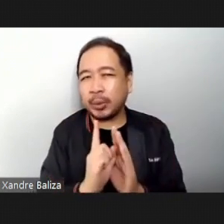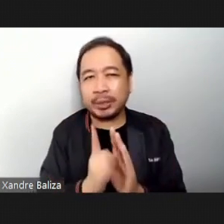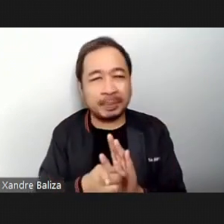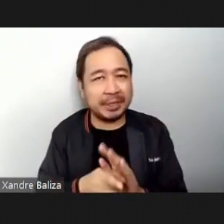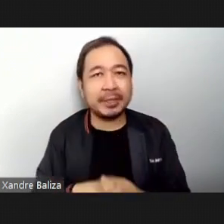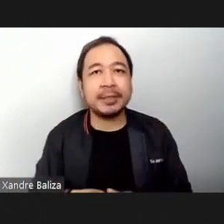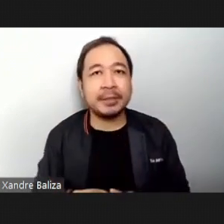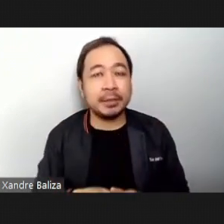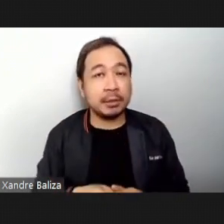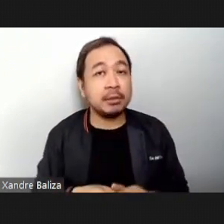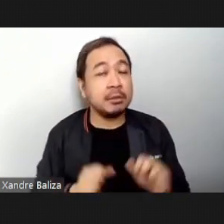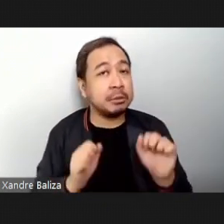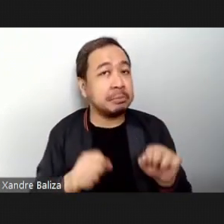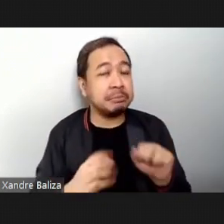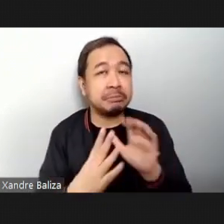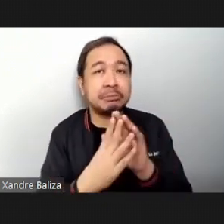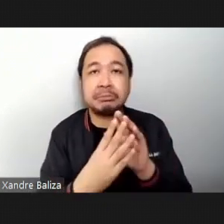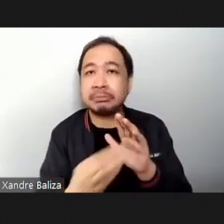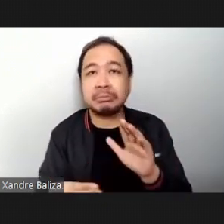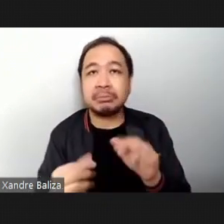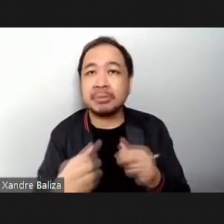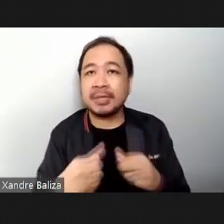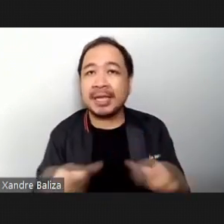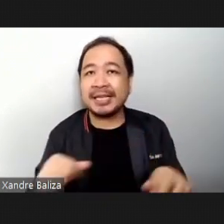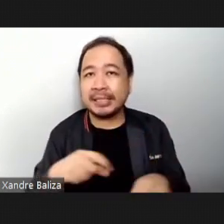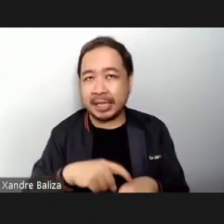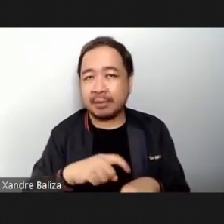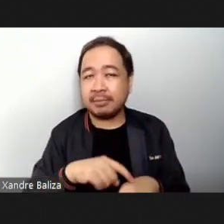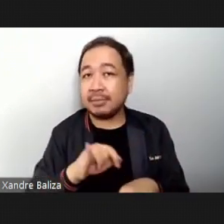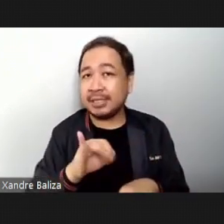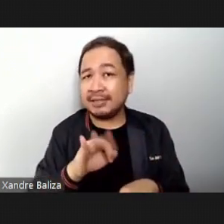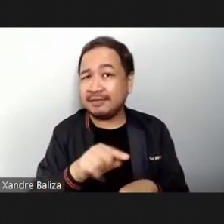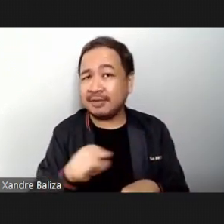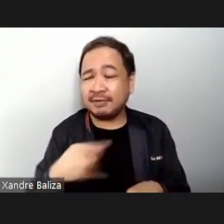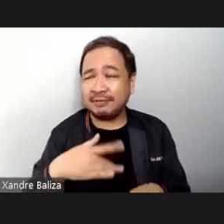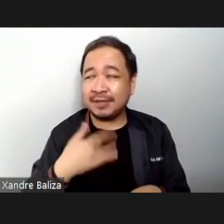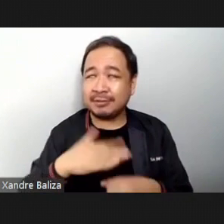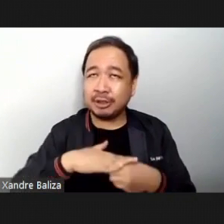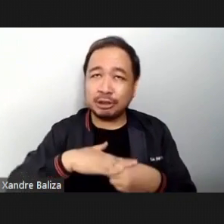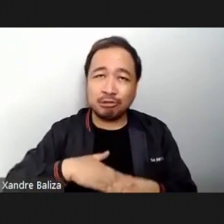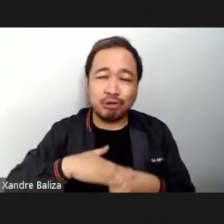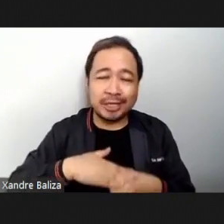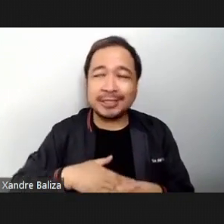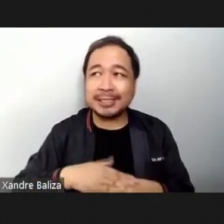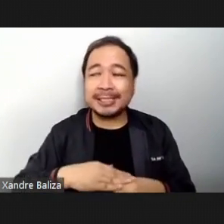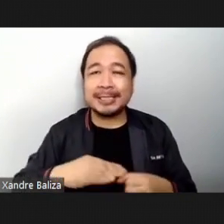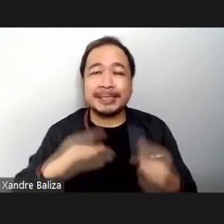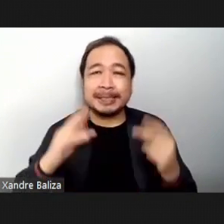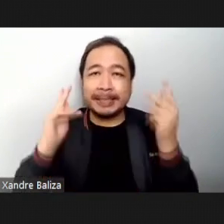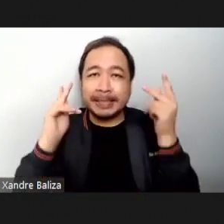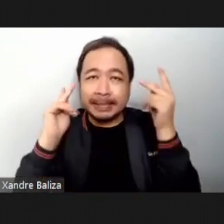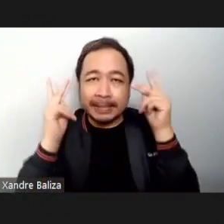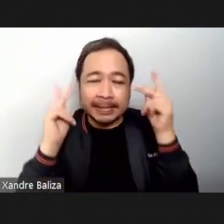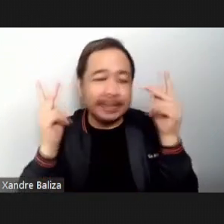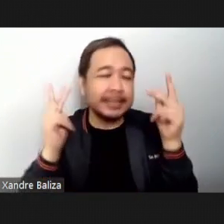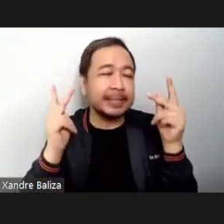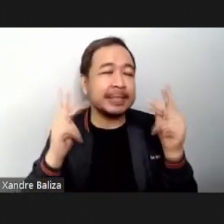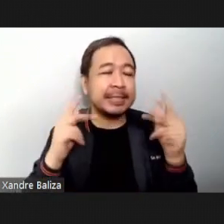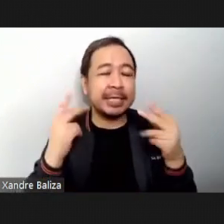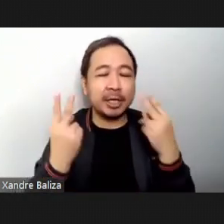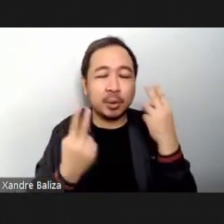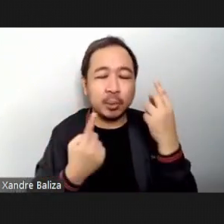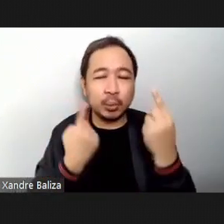Which you can do anytime that you're very stressed And anxious and worried So all you have to do is just close your eyes